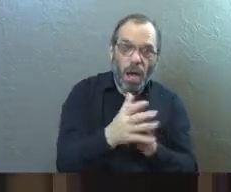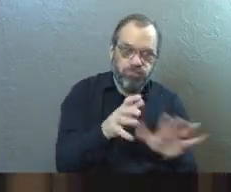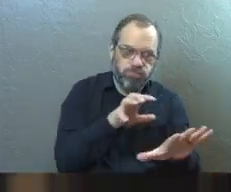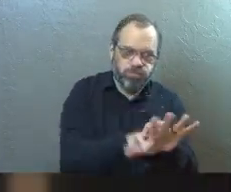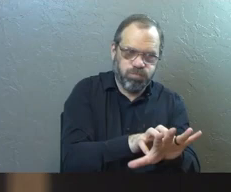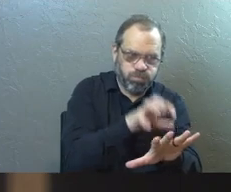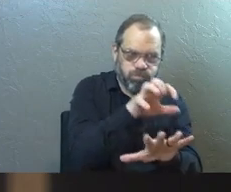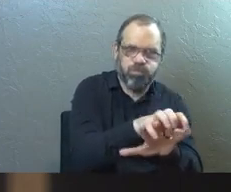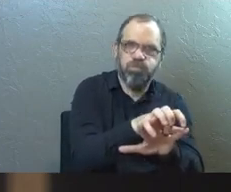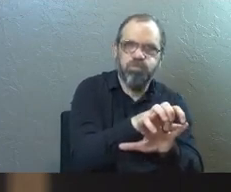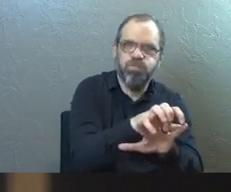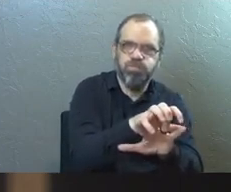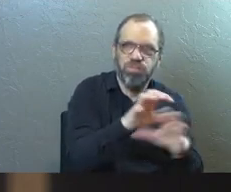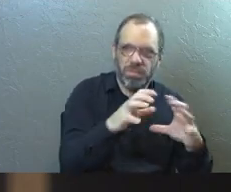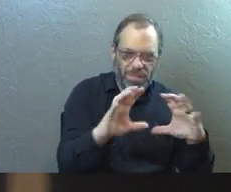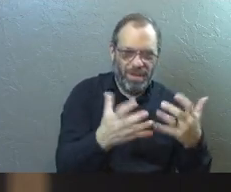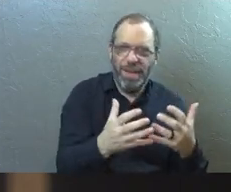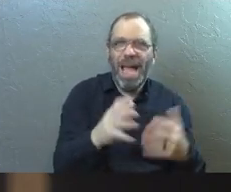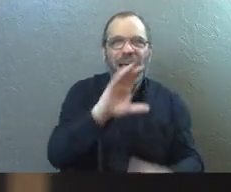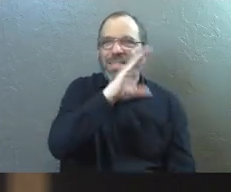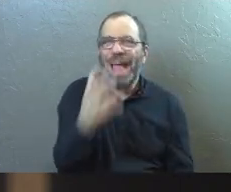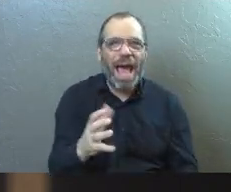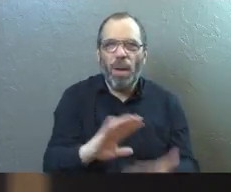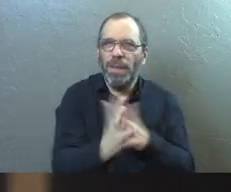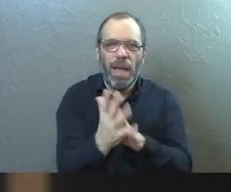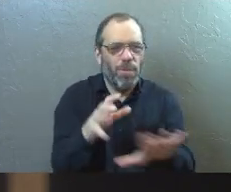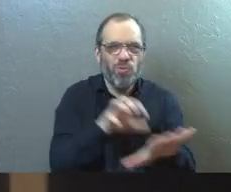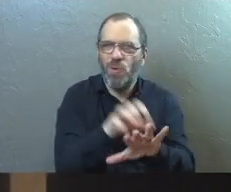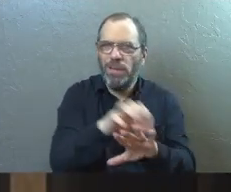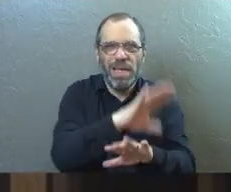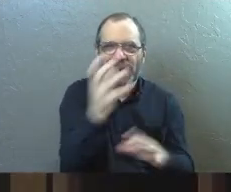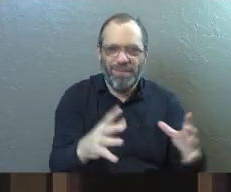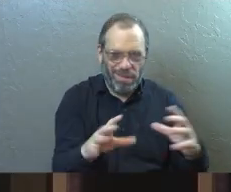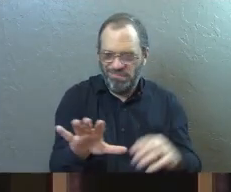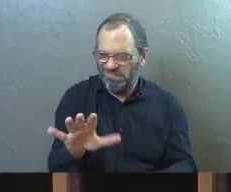cluster of grapes right here. Guess what? It'll never be a cluster of grapes.